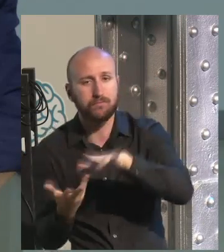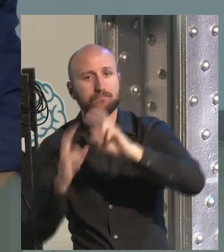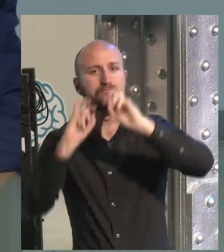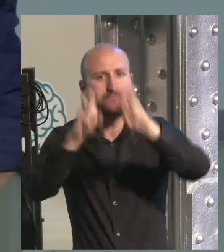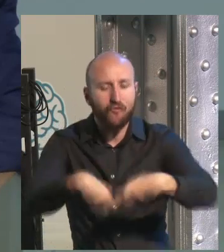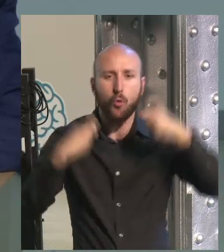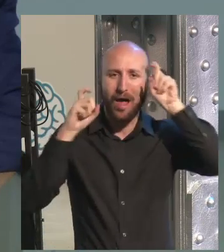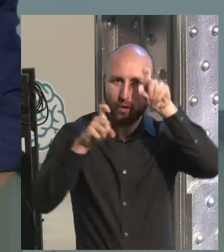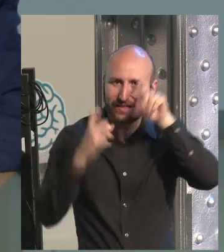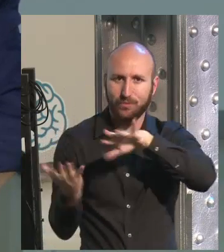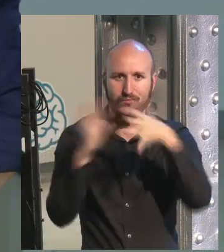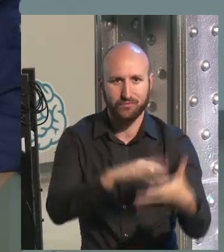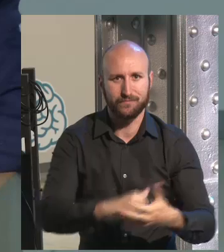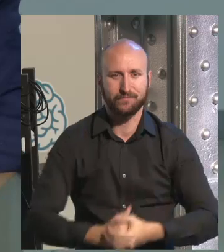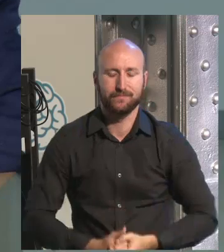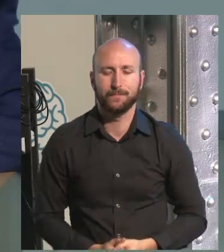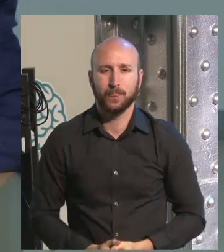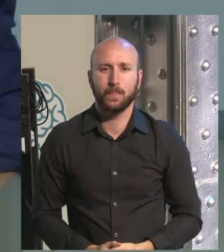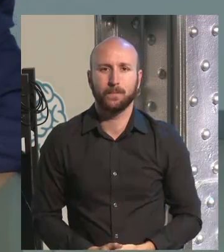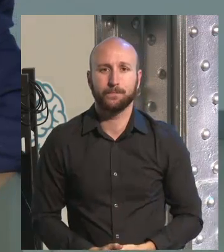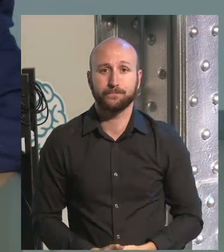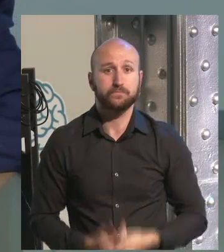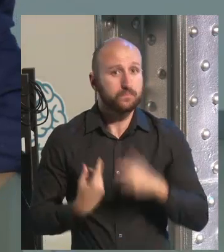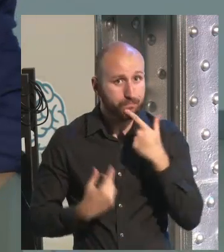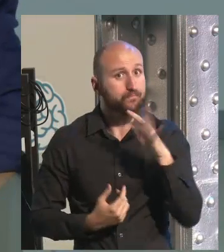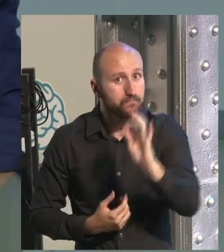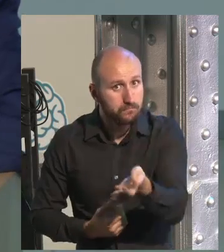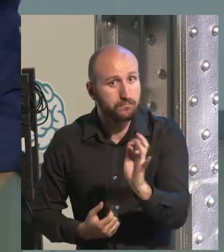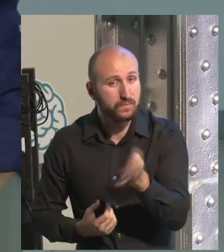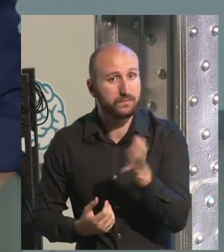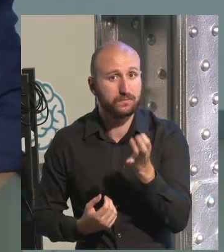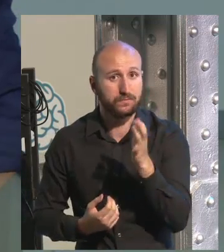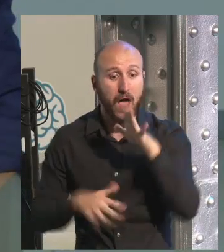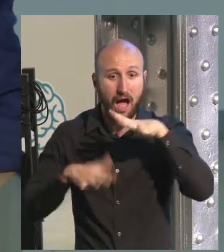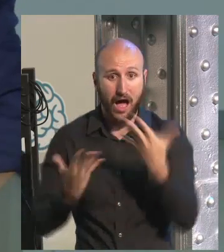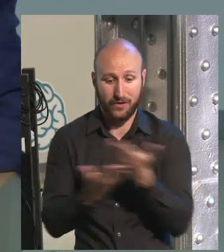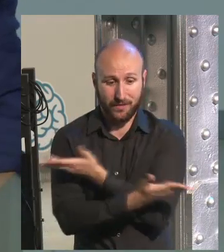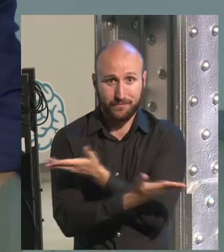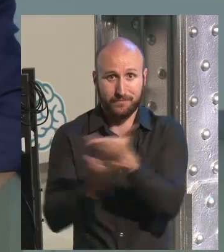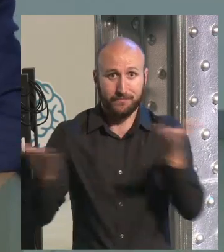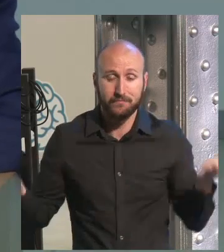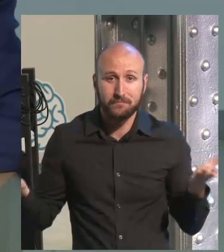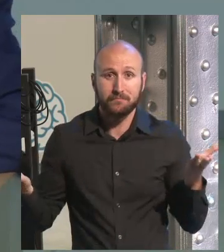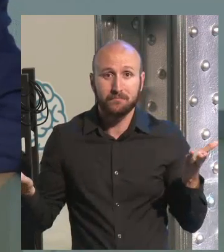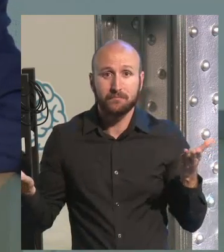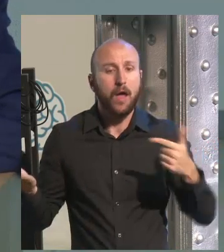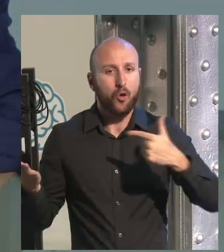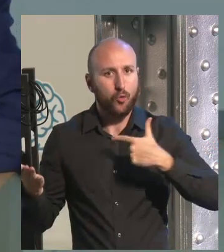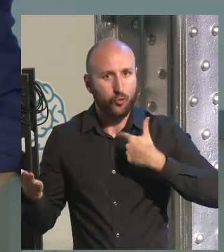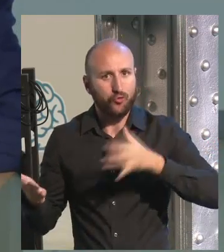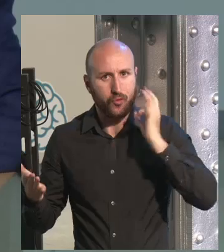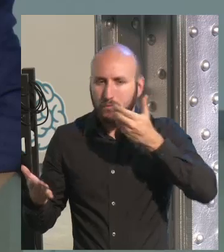when it comes to change our education system. And it is like that. And